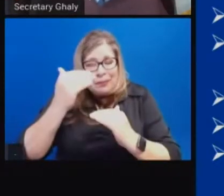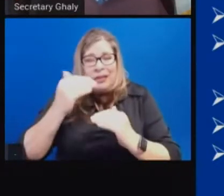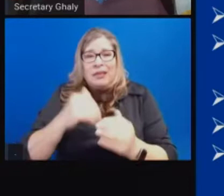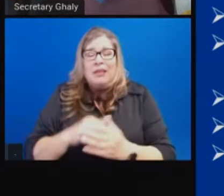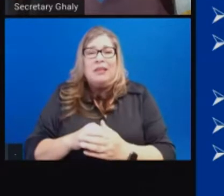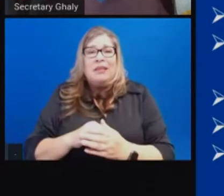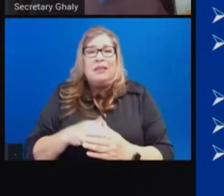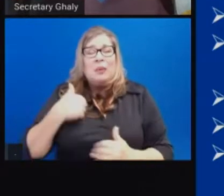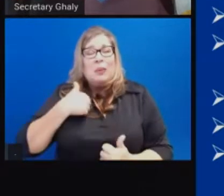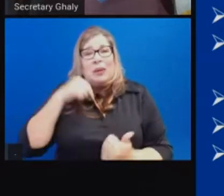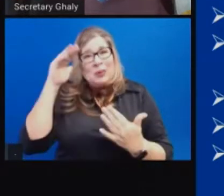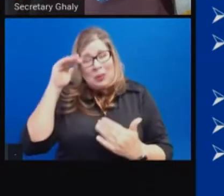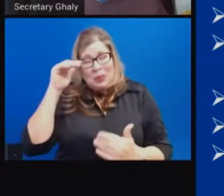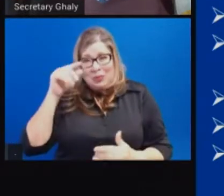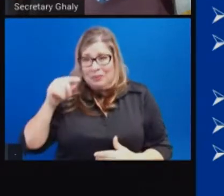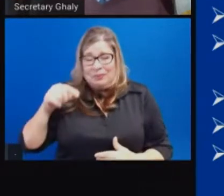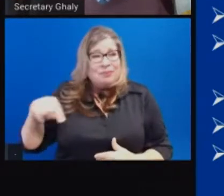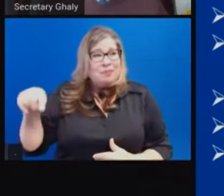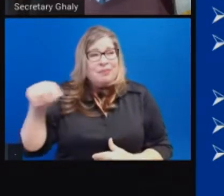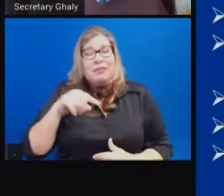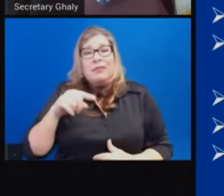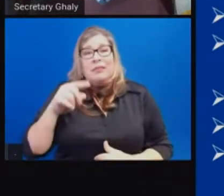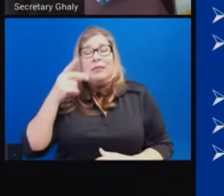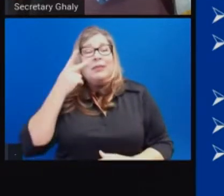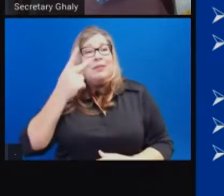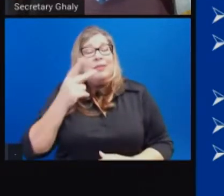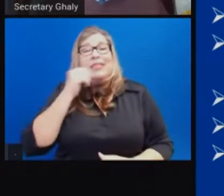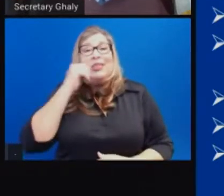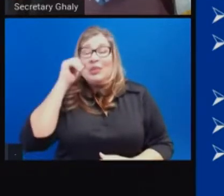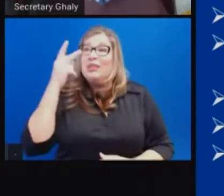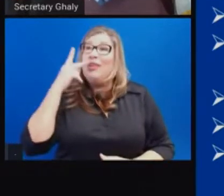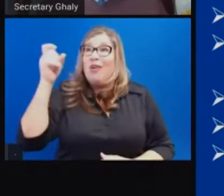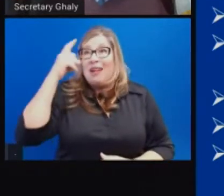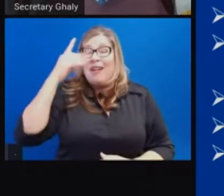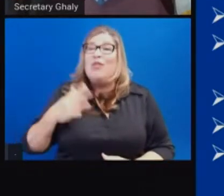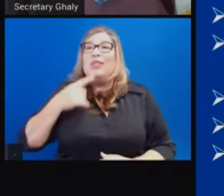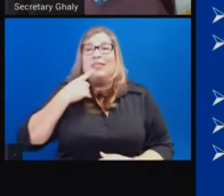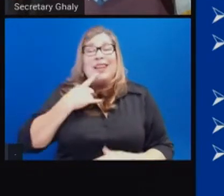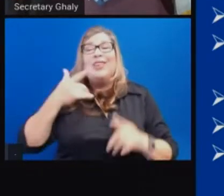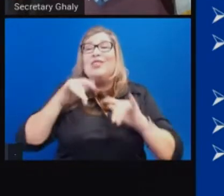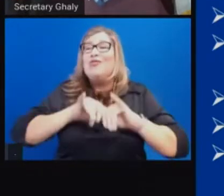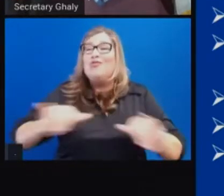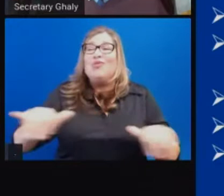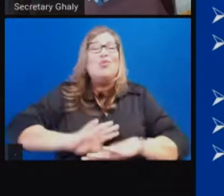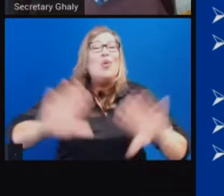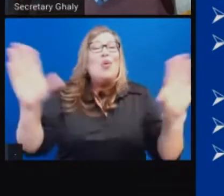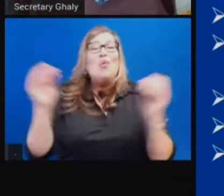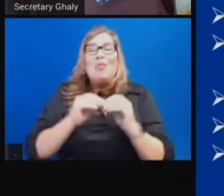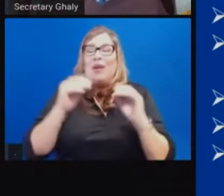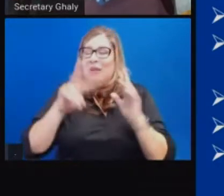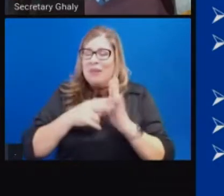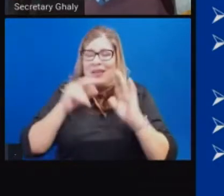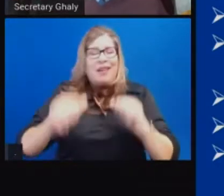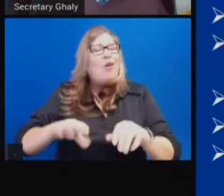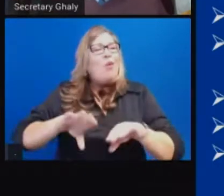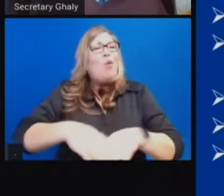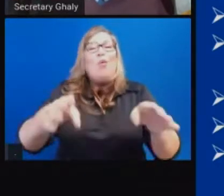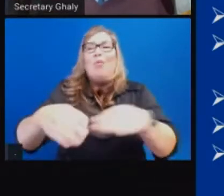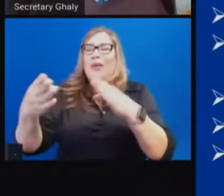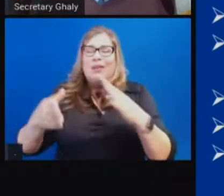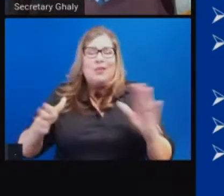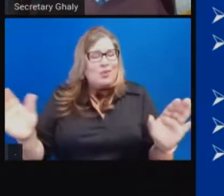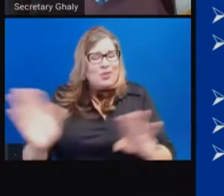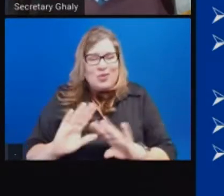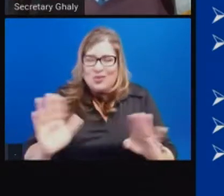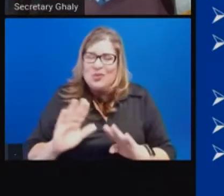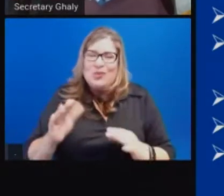Californians don't see yesterday's announcement as a let's go and put our guard down, but let's still firmly keep